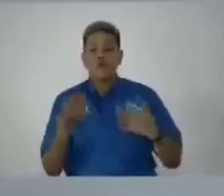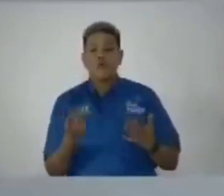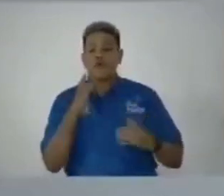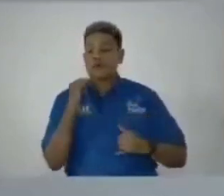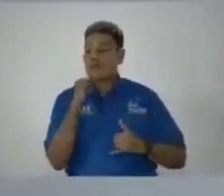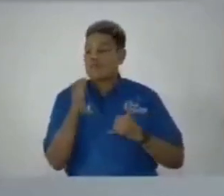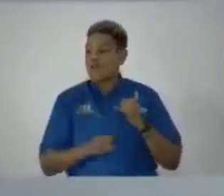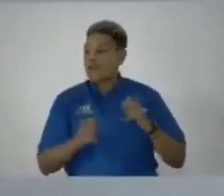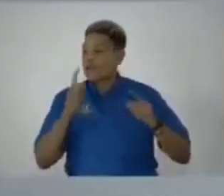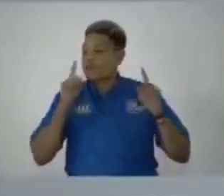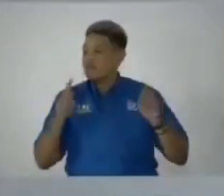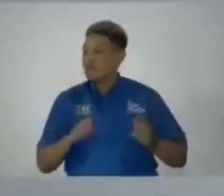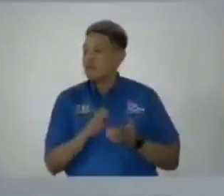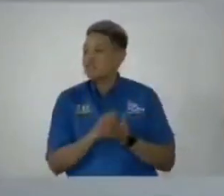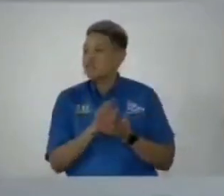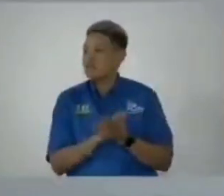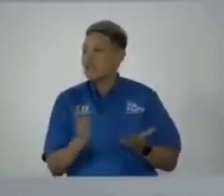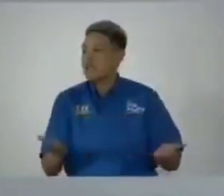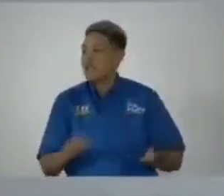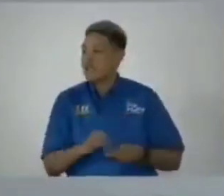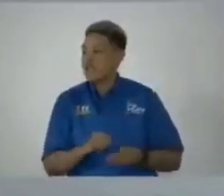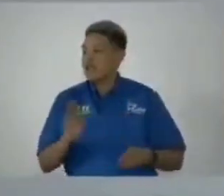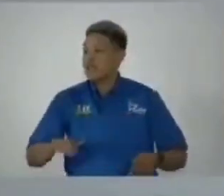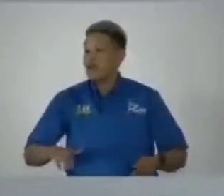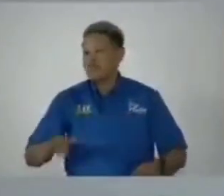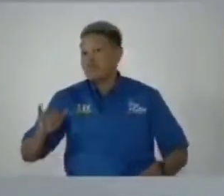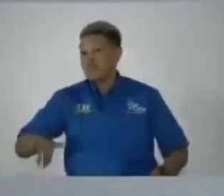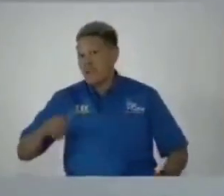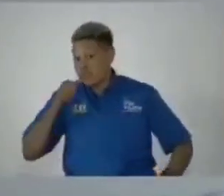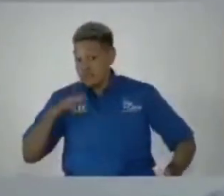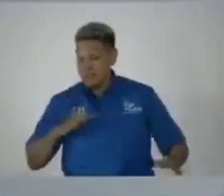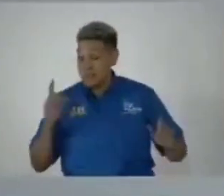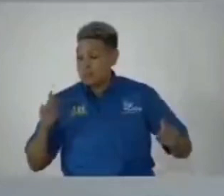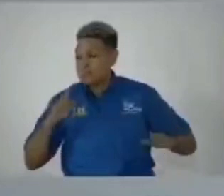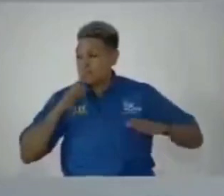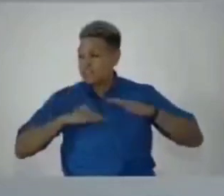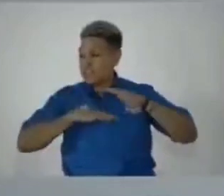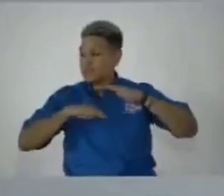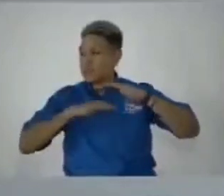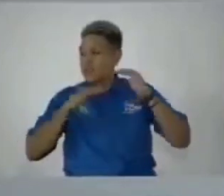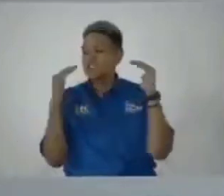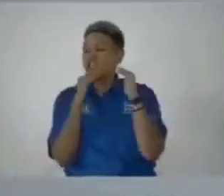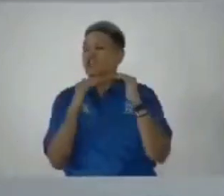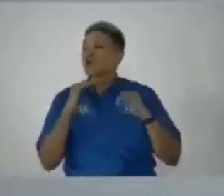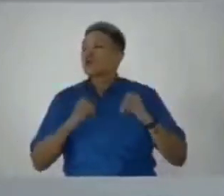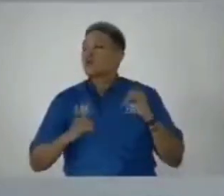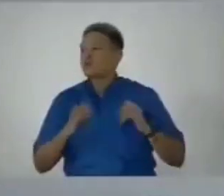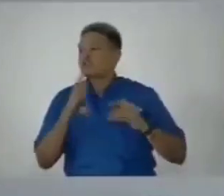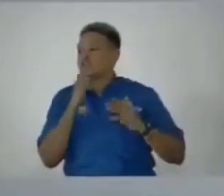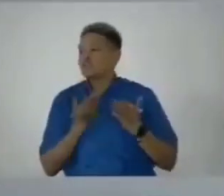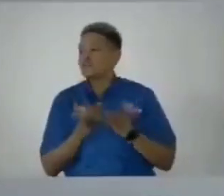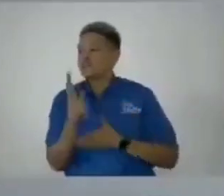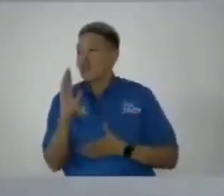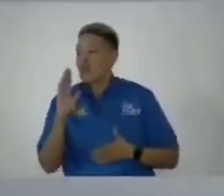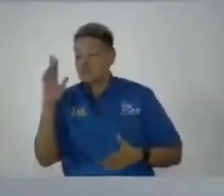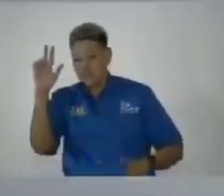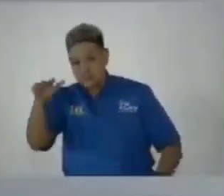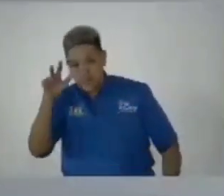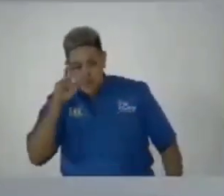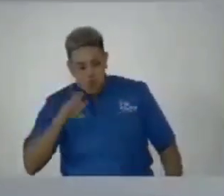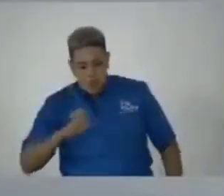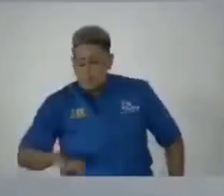final report to be laid in parliament that madam speaker is basic justice which is the right to be heard